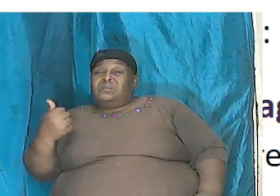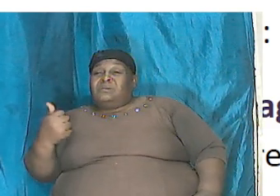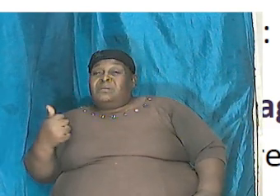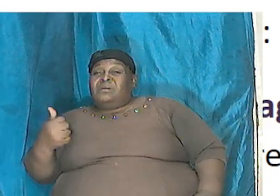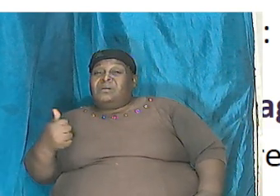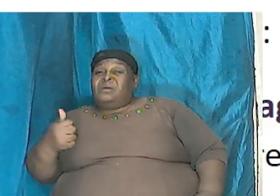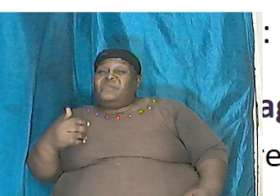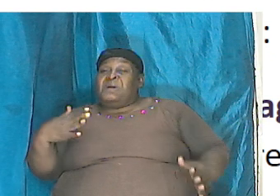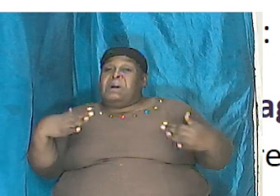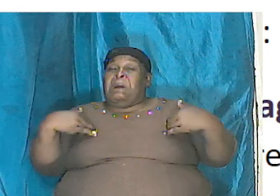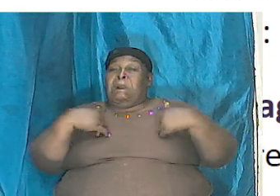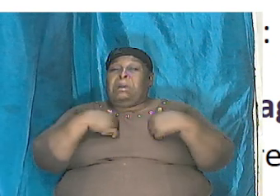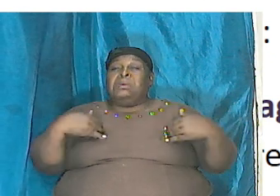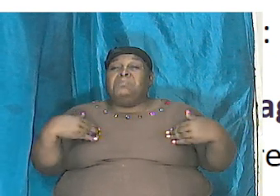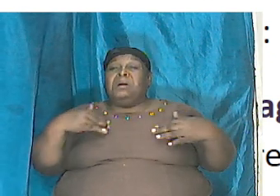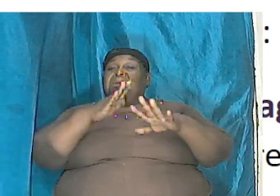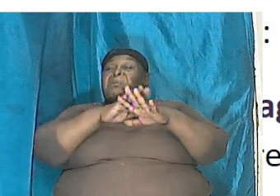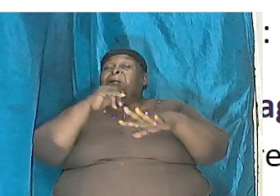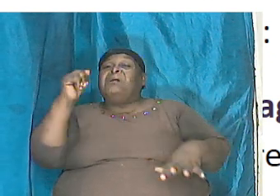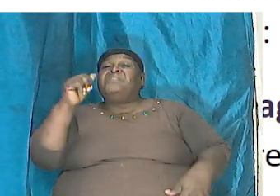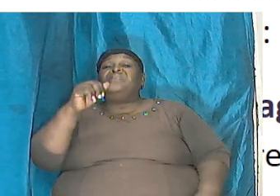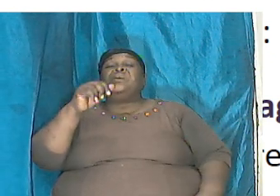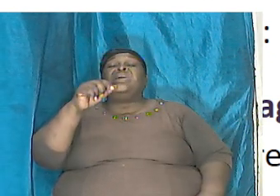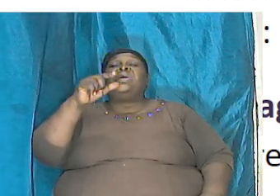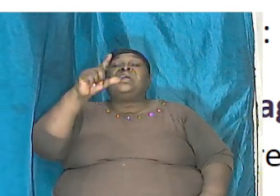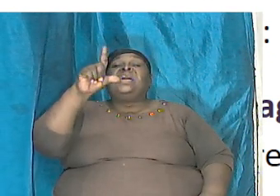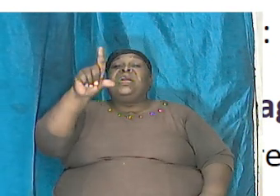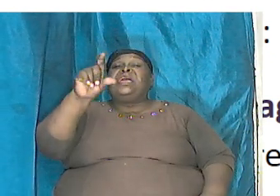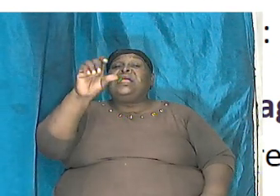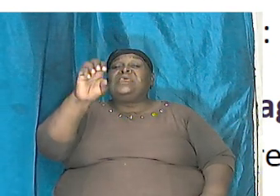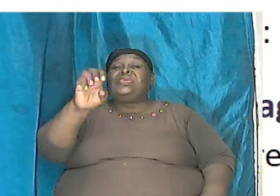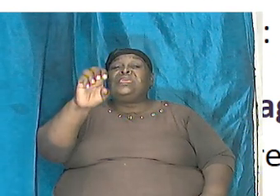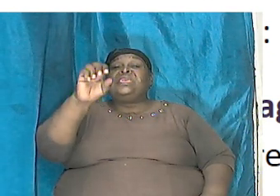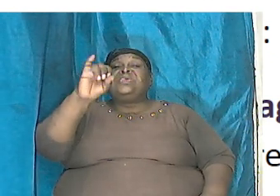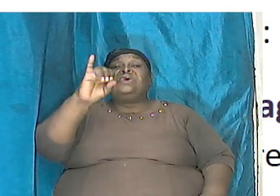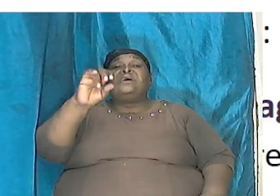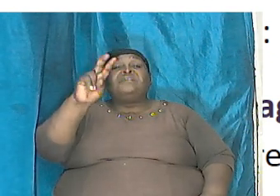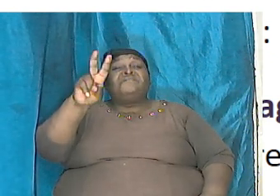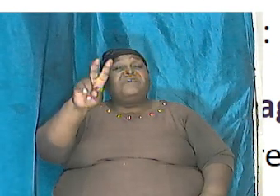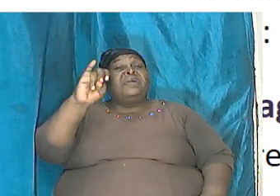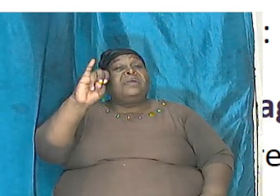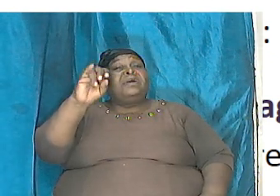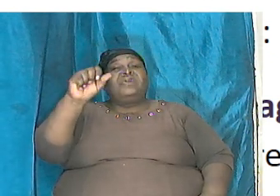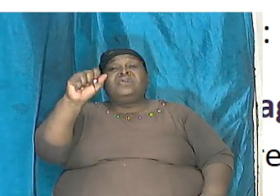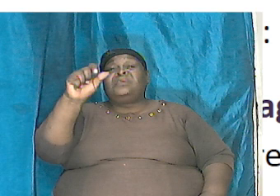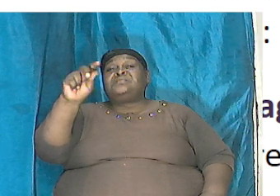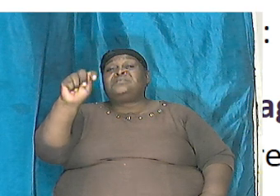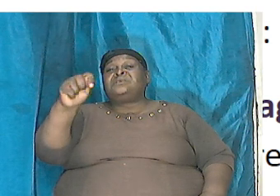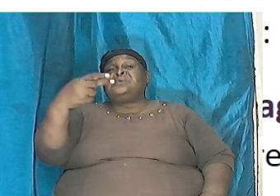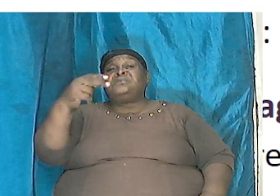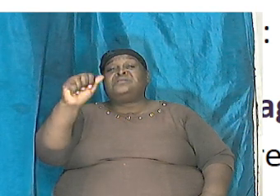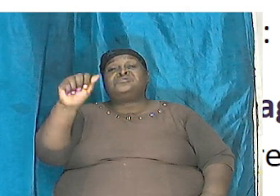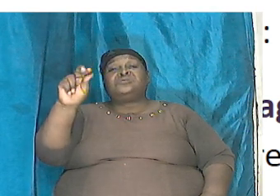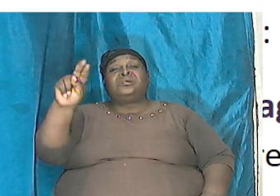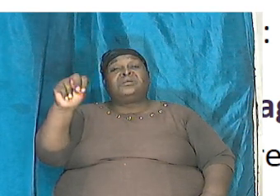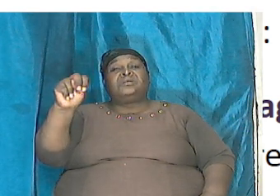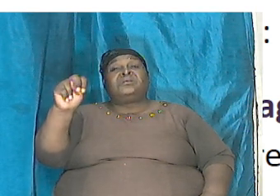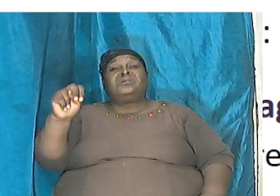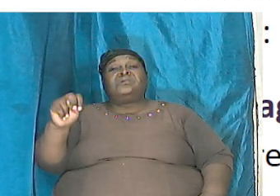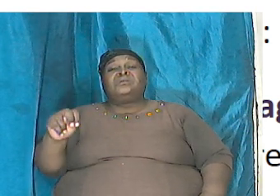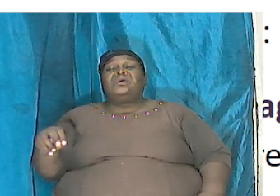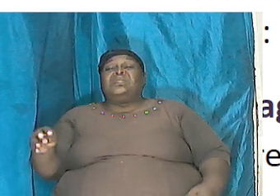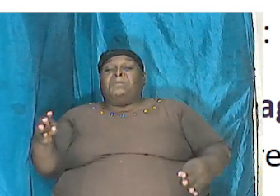we know that this is nothing less than the massive